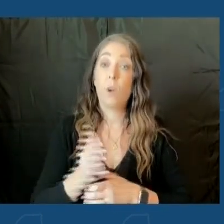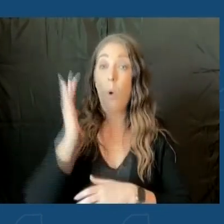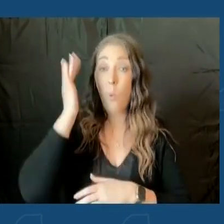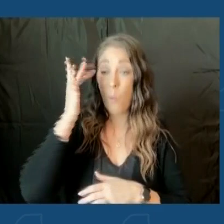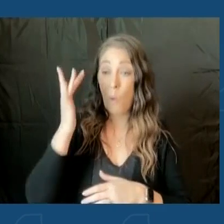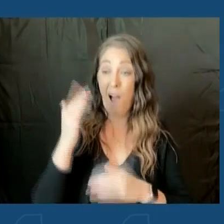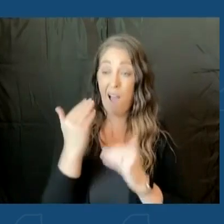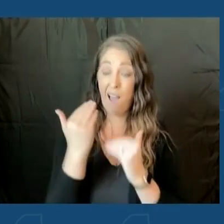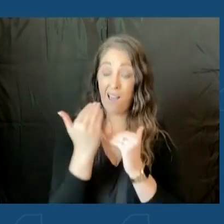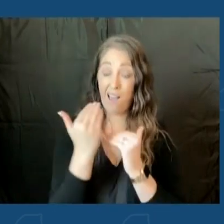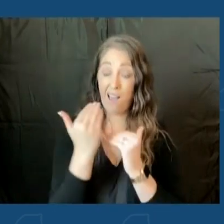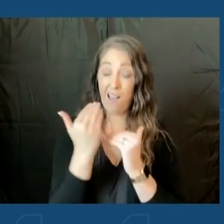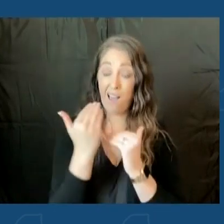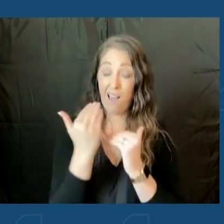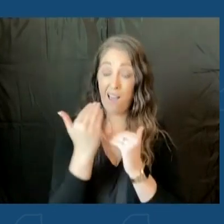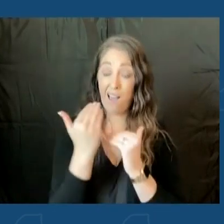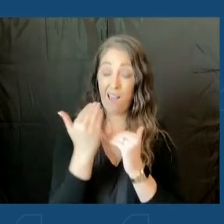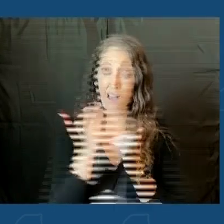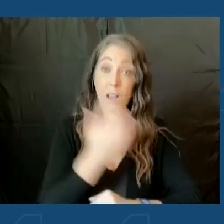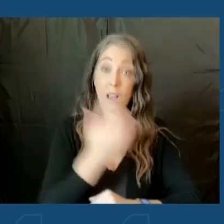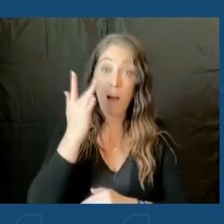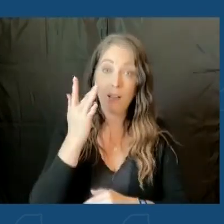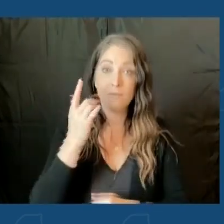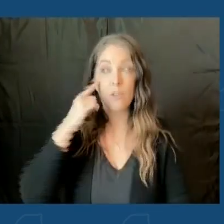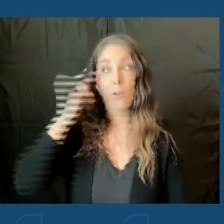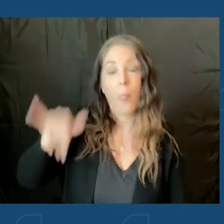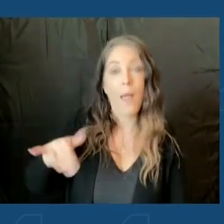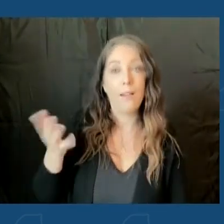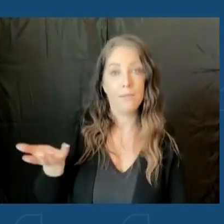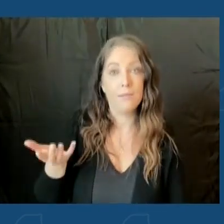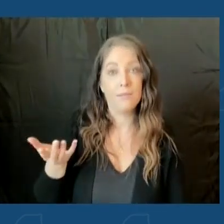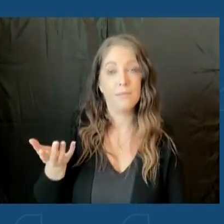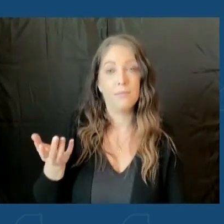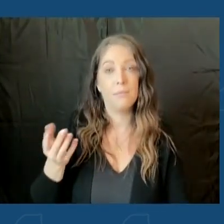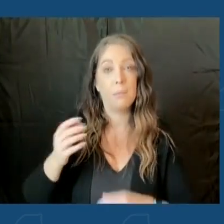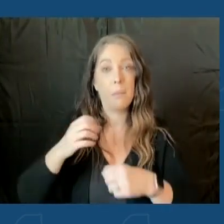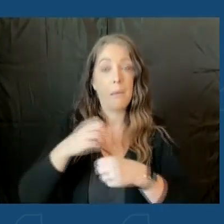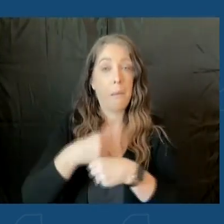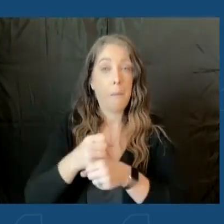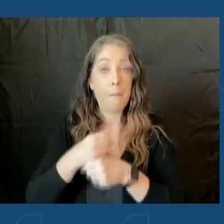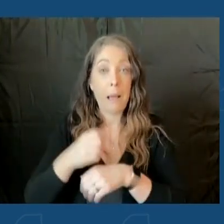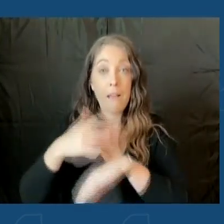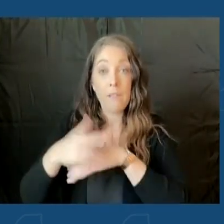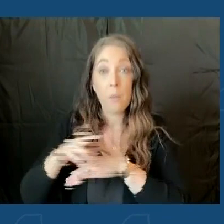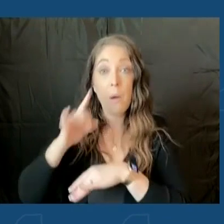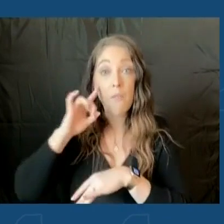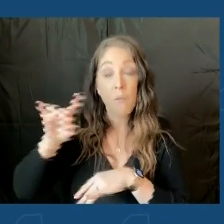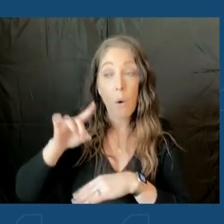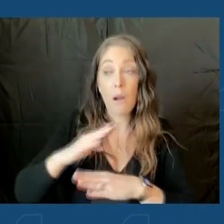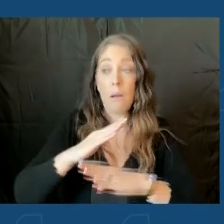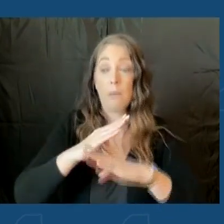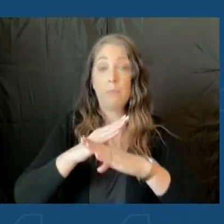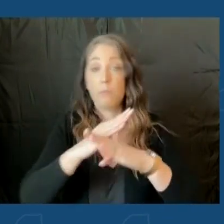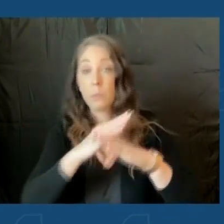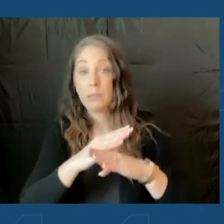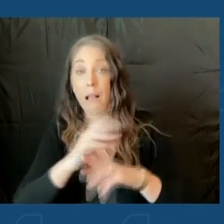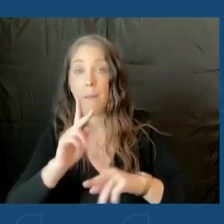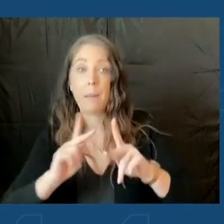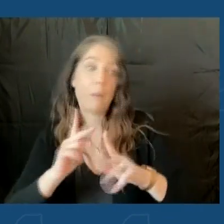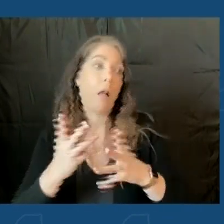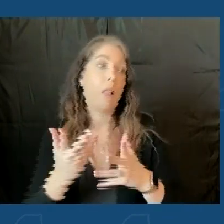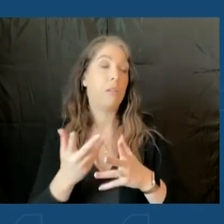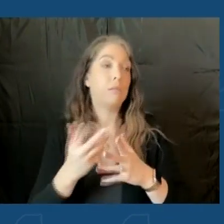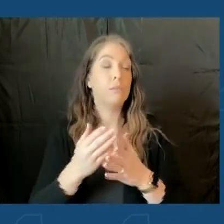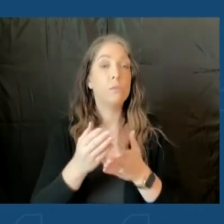supply is for that reason. It was really made available mostly for protecting people from small outbreaks that came